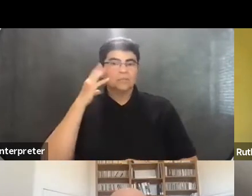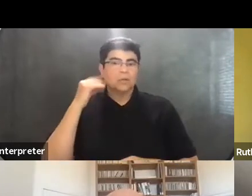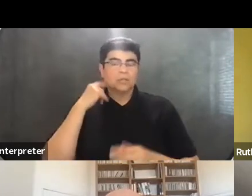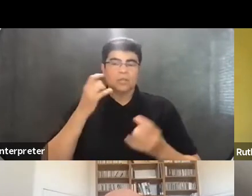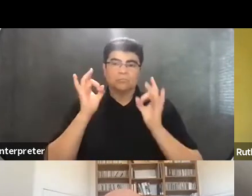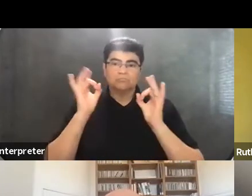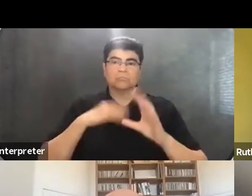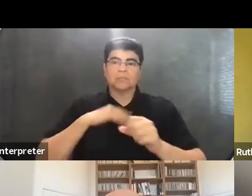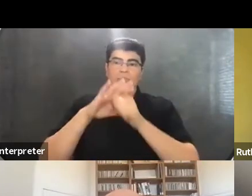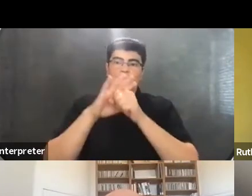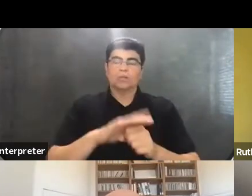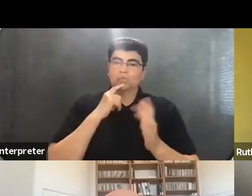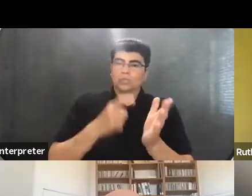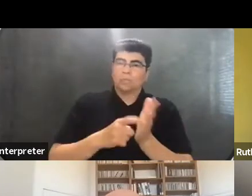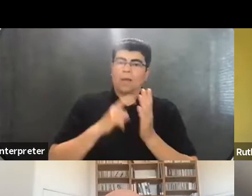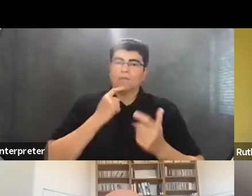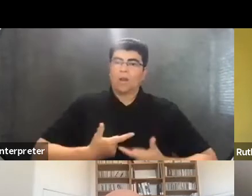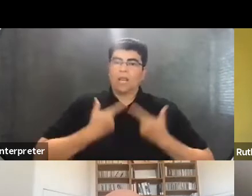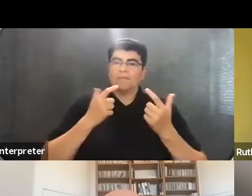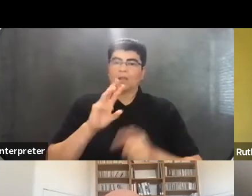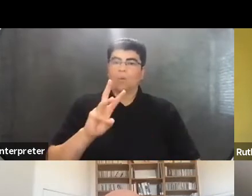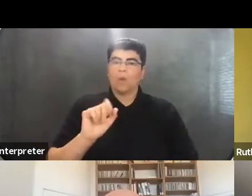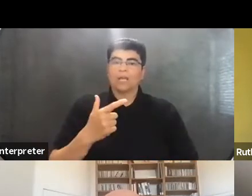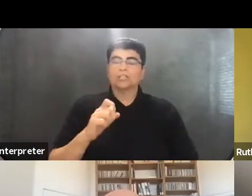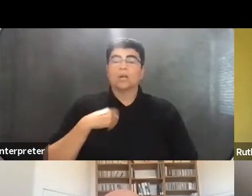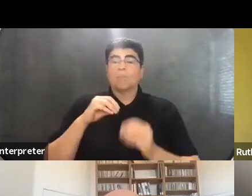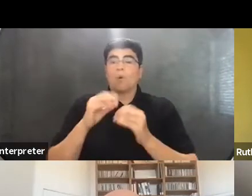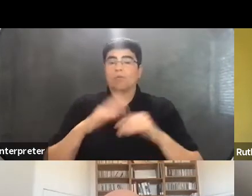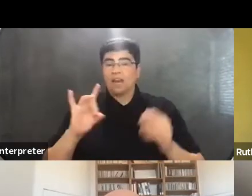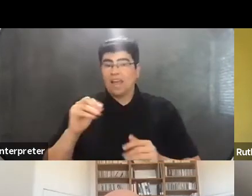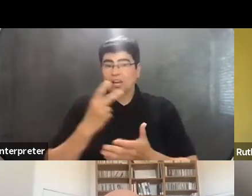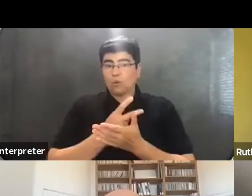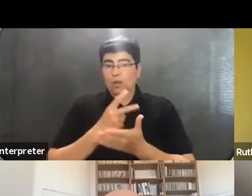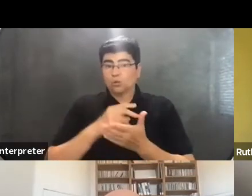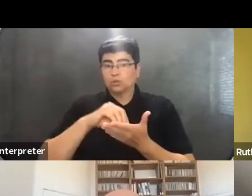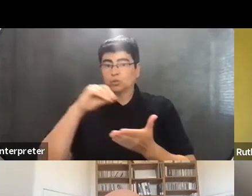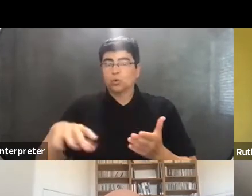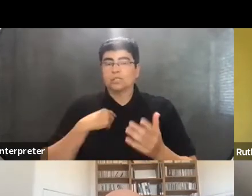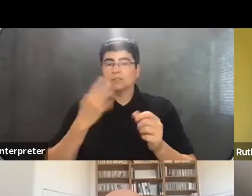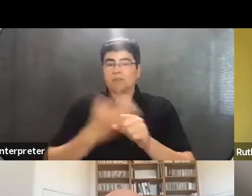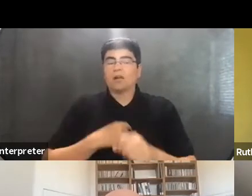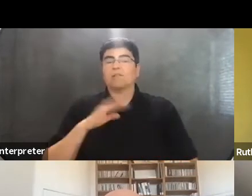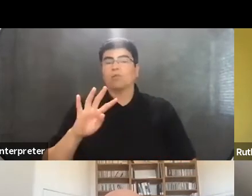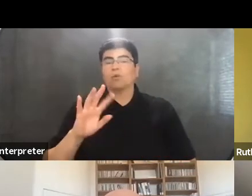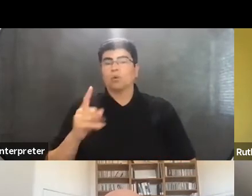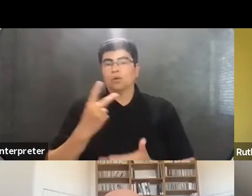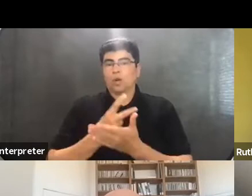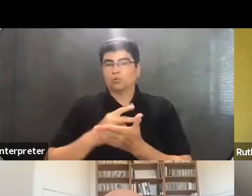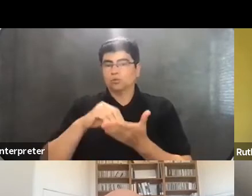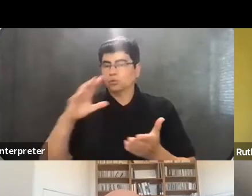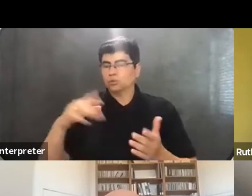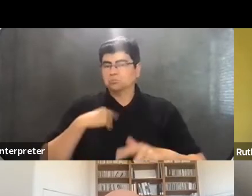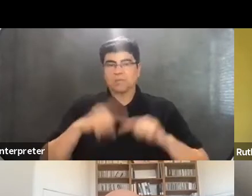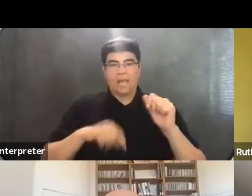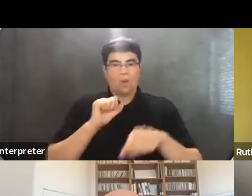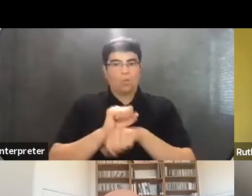demanding a living wage. More than 80 graduate students were fired, 41 graduate students remain ineligible for work